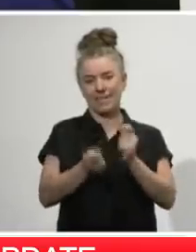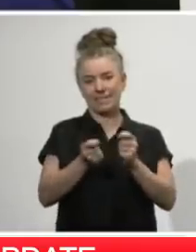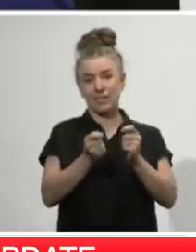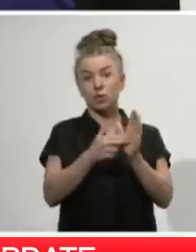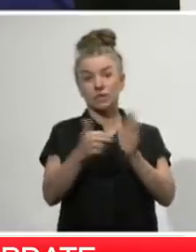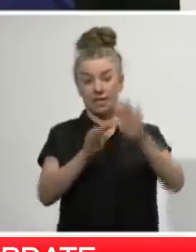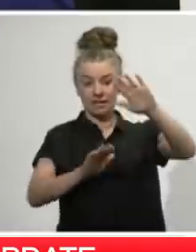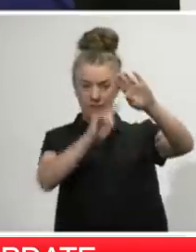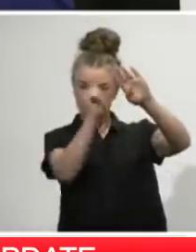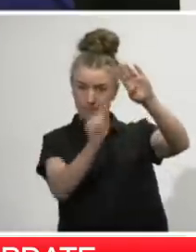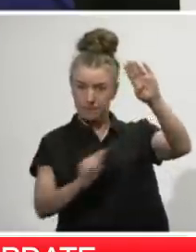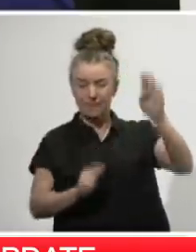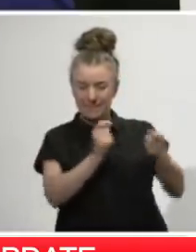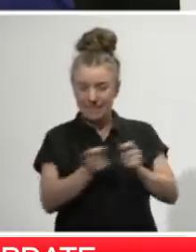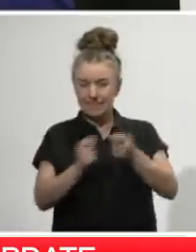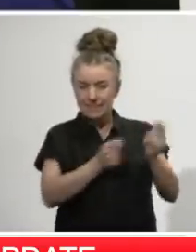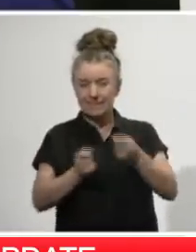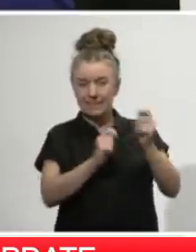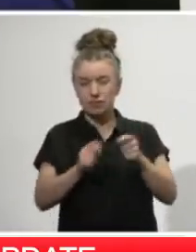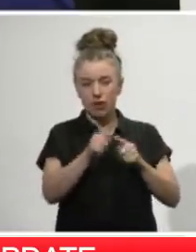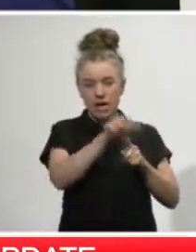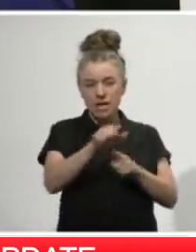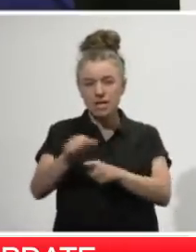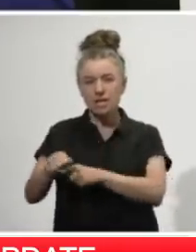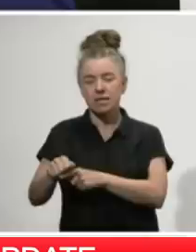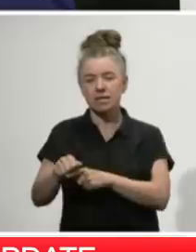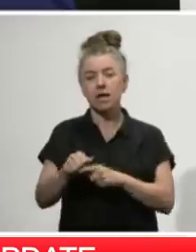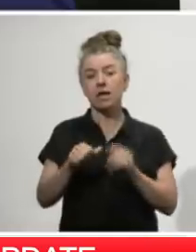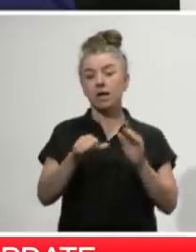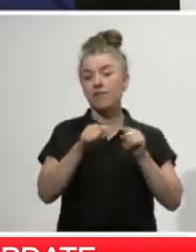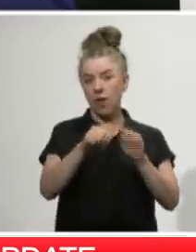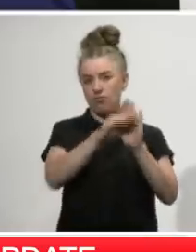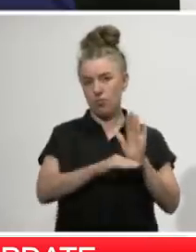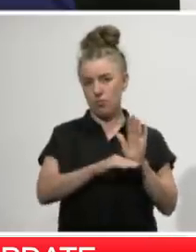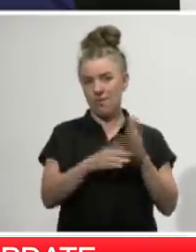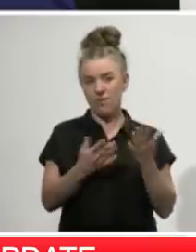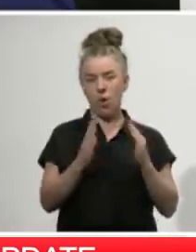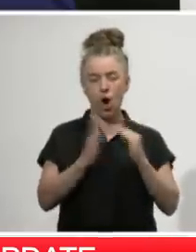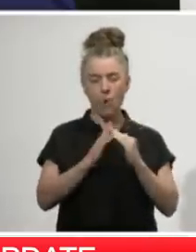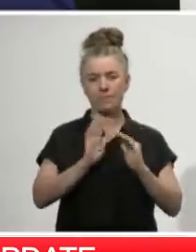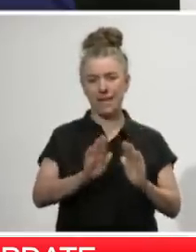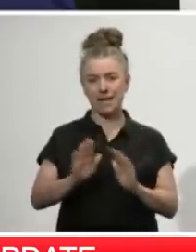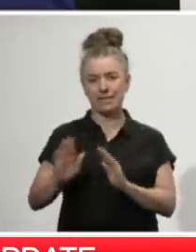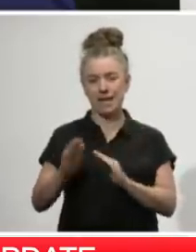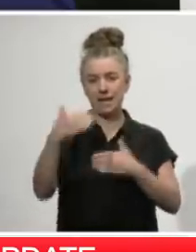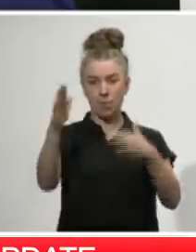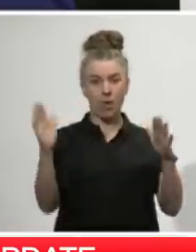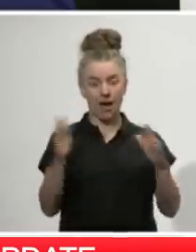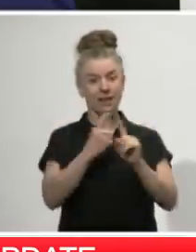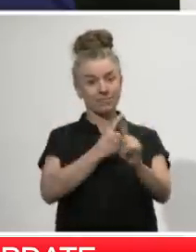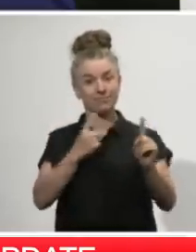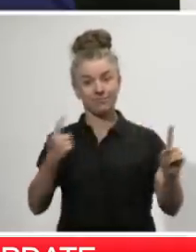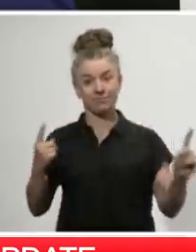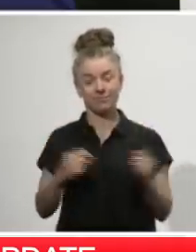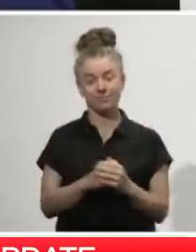strong enforcement of the lockdown rules, and of course border controls. Now is not the time to ease up, but rather the time for all of us